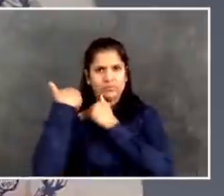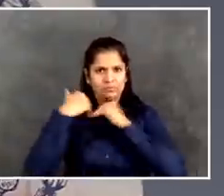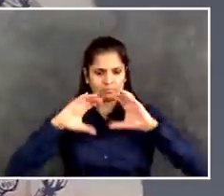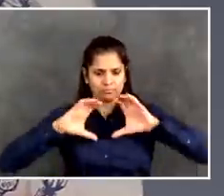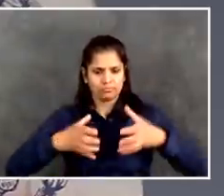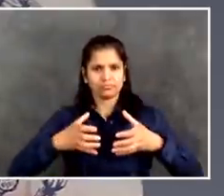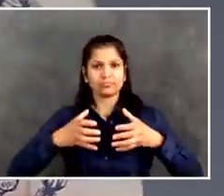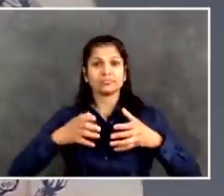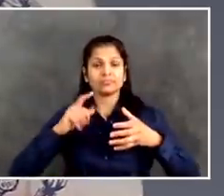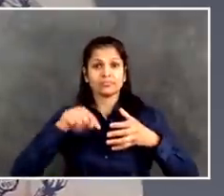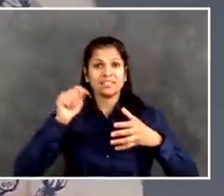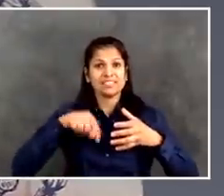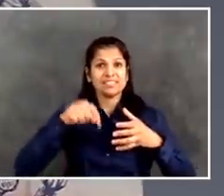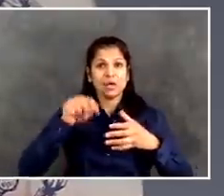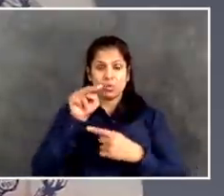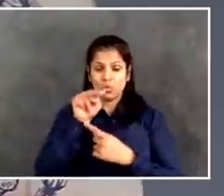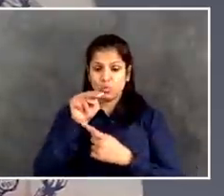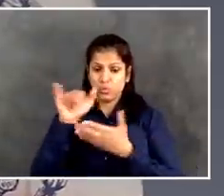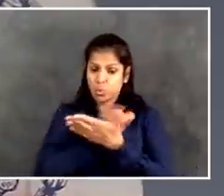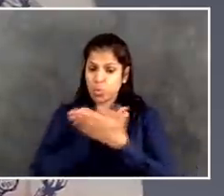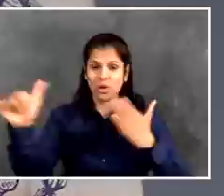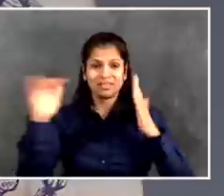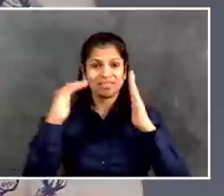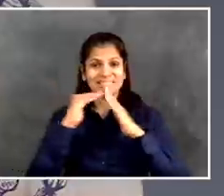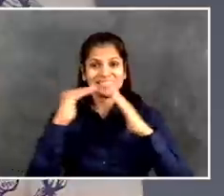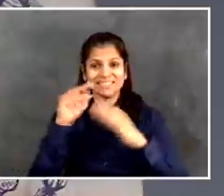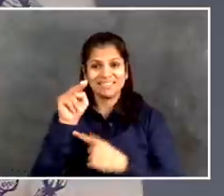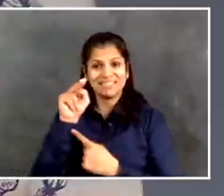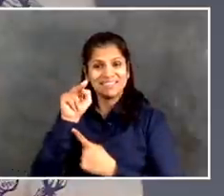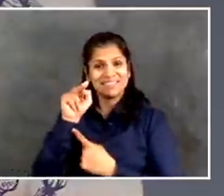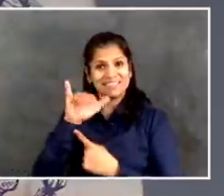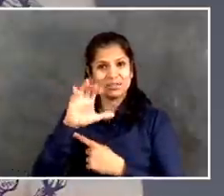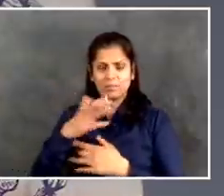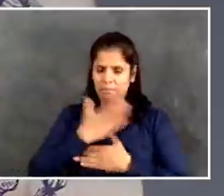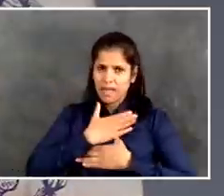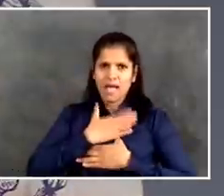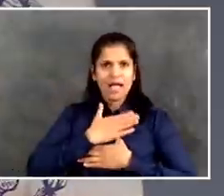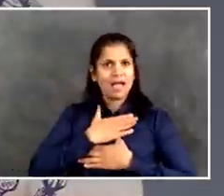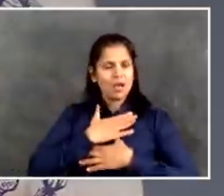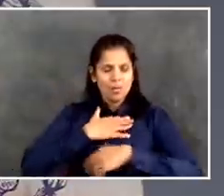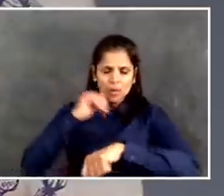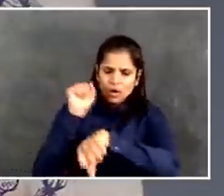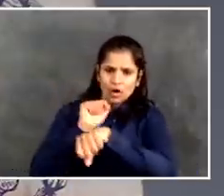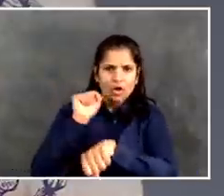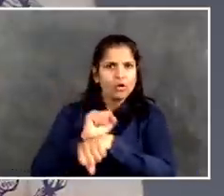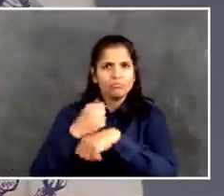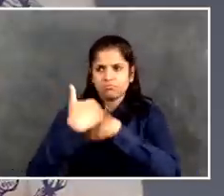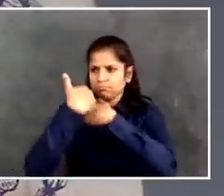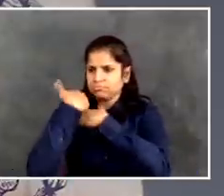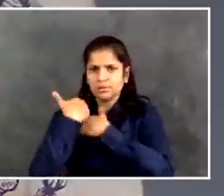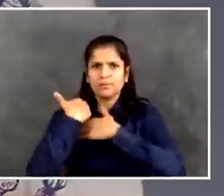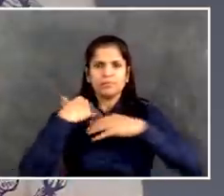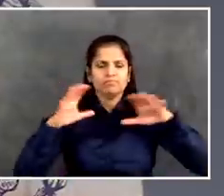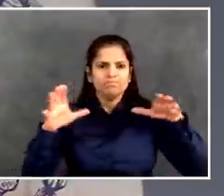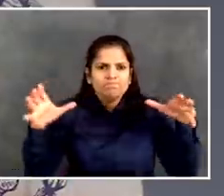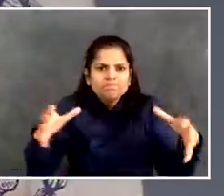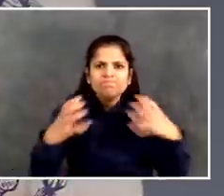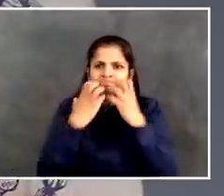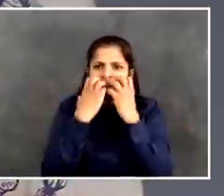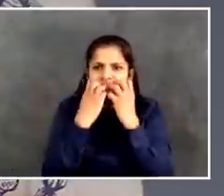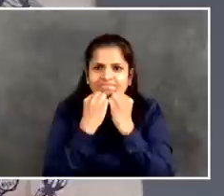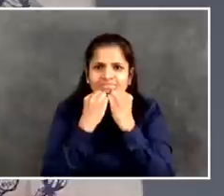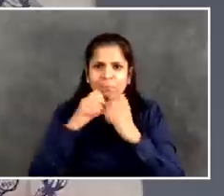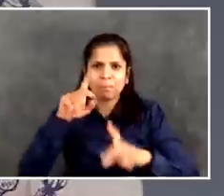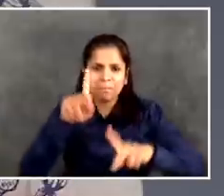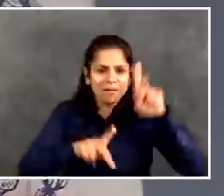people. So we're all working together, and everyone's always comparing information. But these indicators are ones that our healthcare